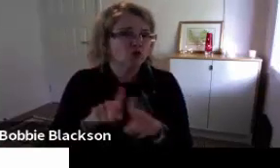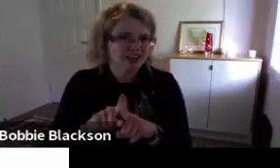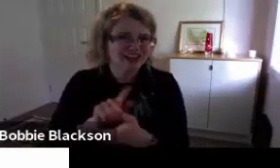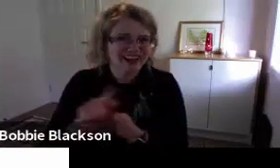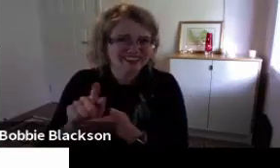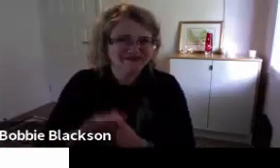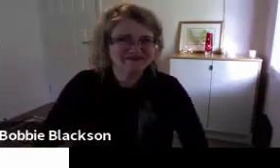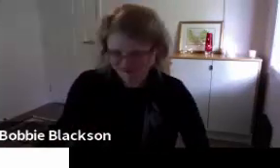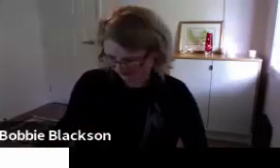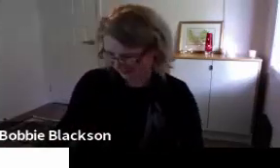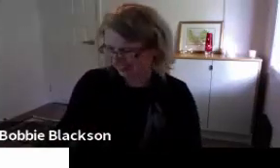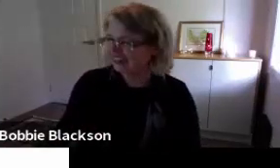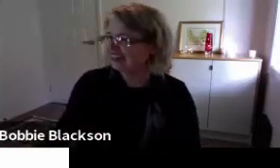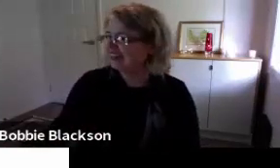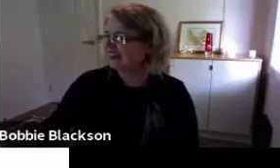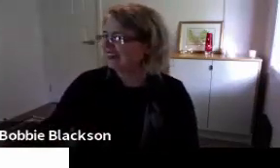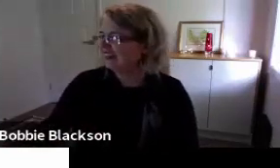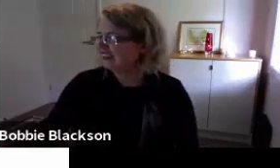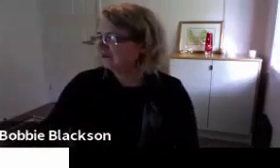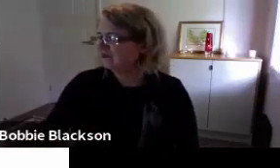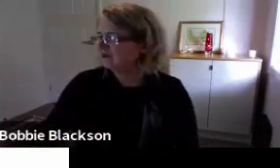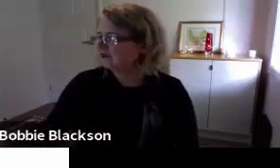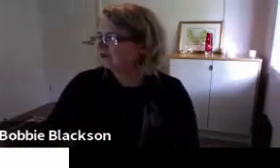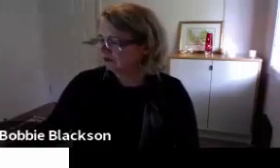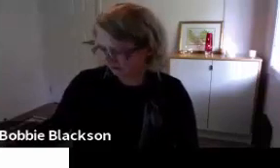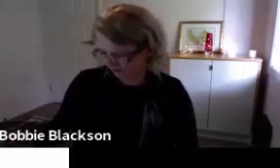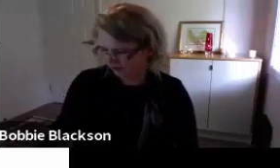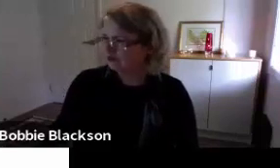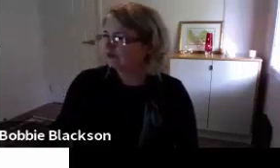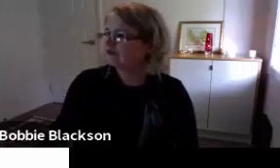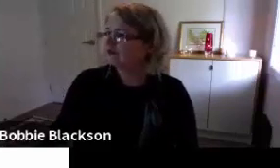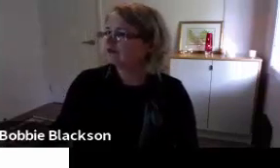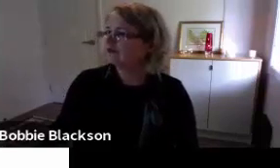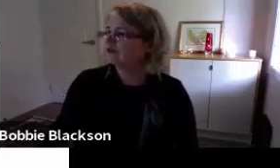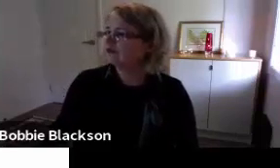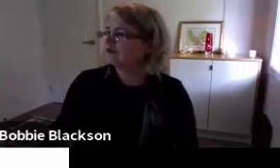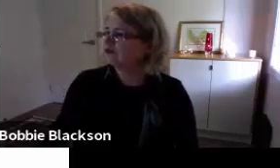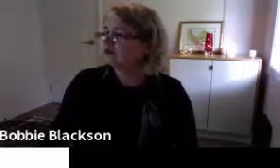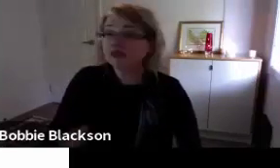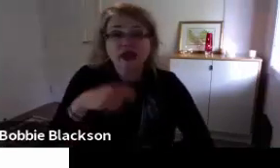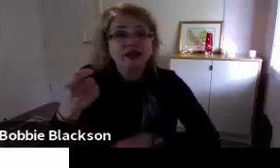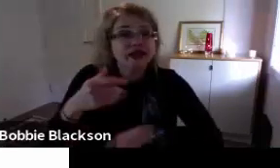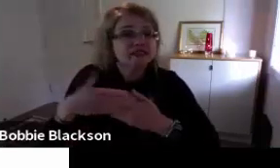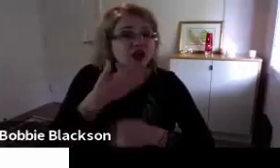I can show you a video or a photograph of what that actually looks like a little bit later.